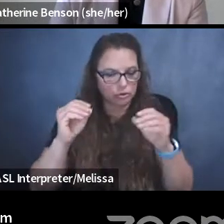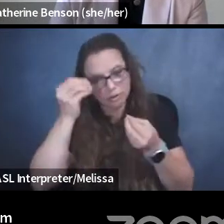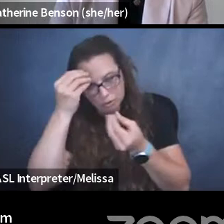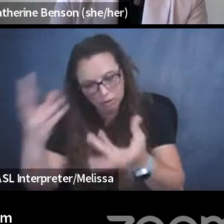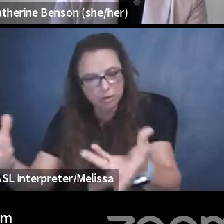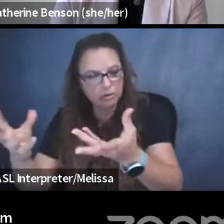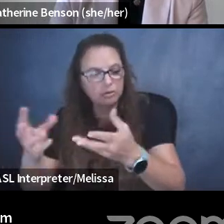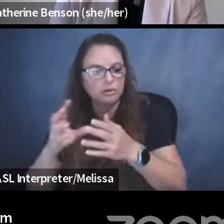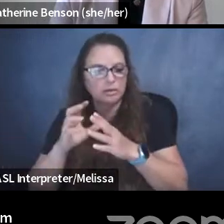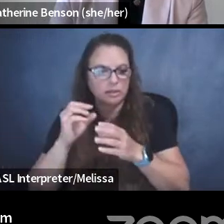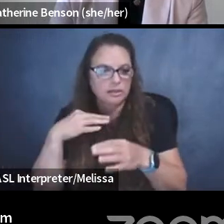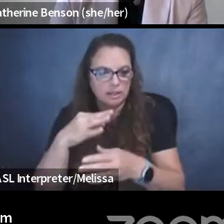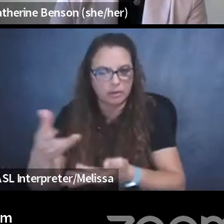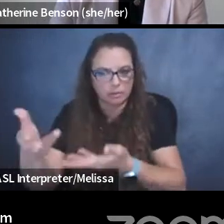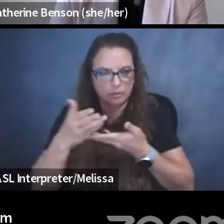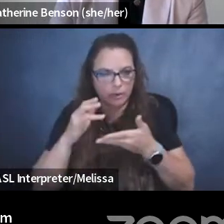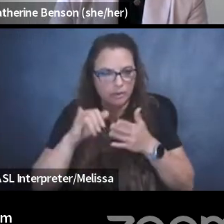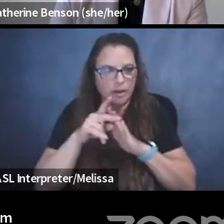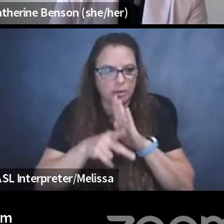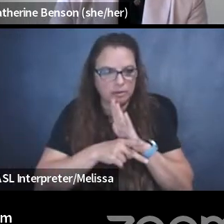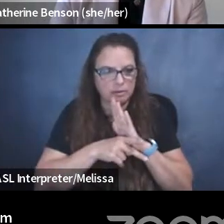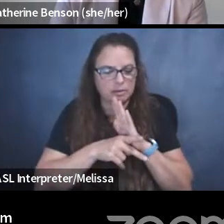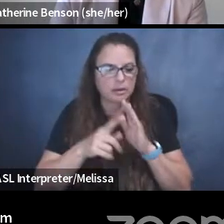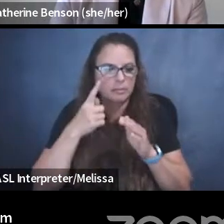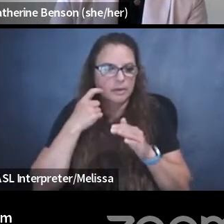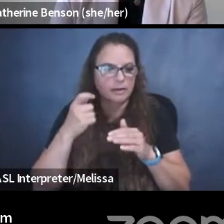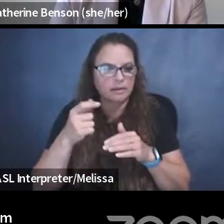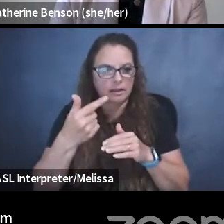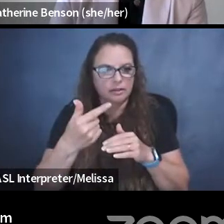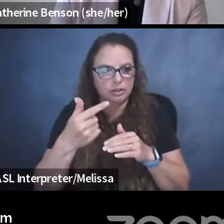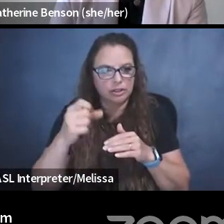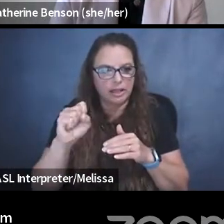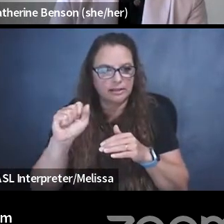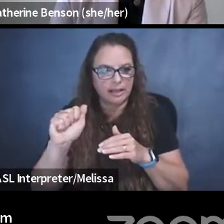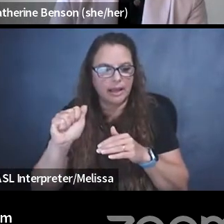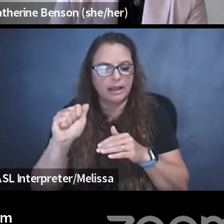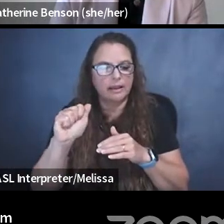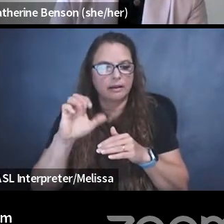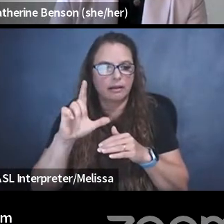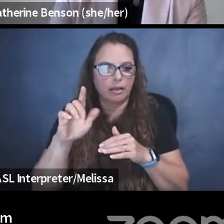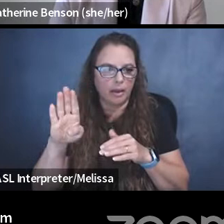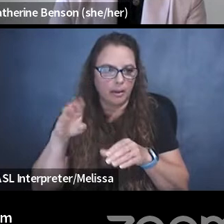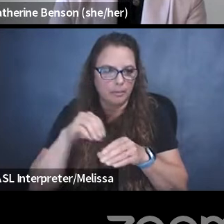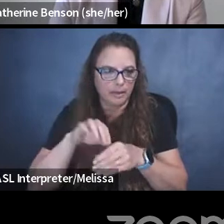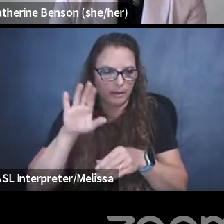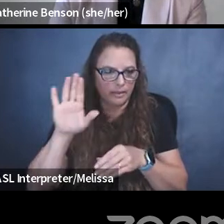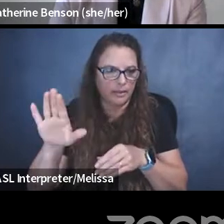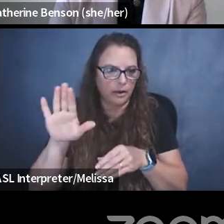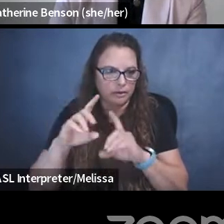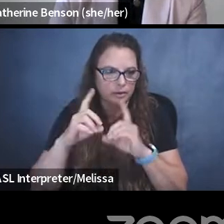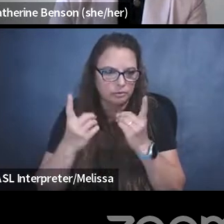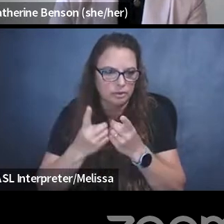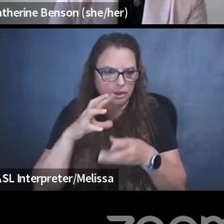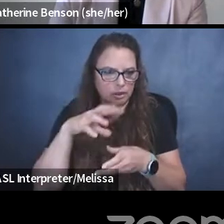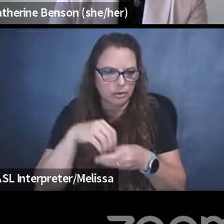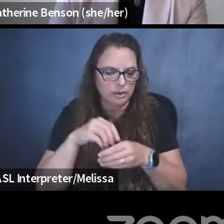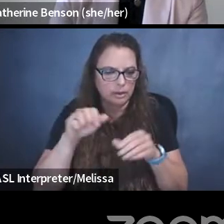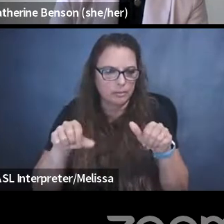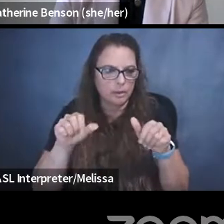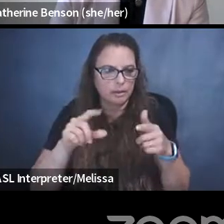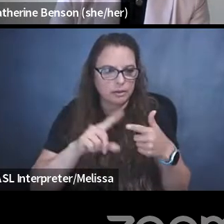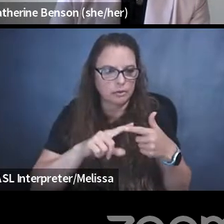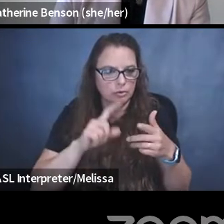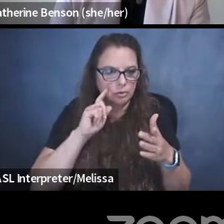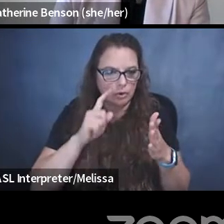that policy, given the prevalence of GSA clubs, uh, in their district, including, uh, uh, the ability to